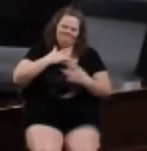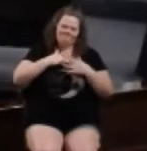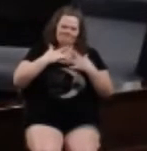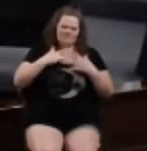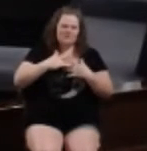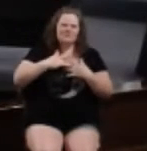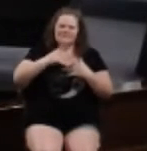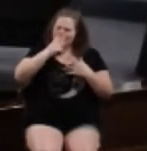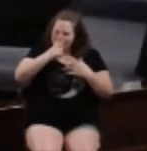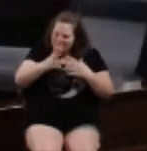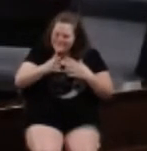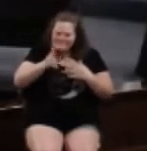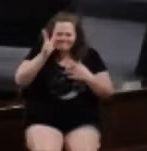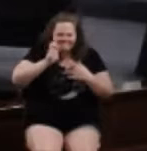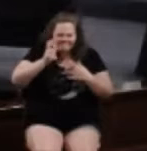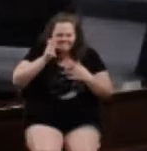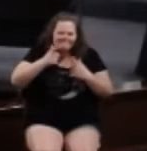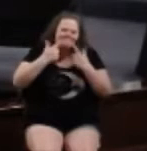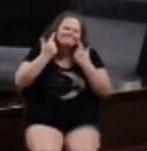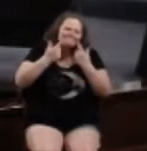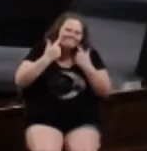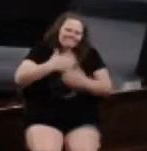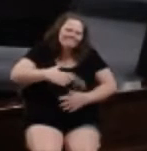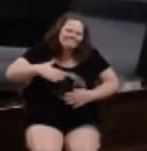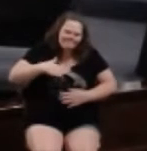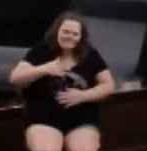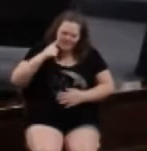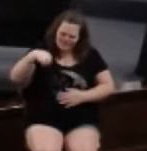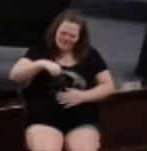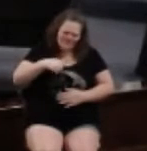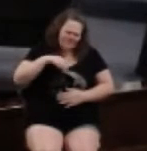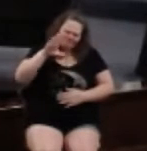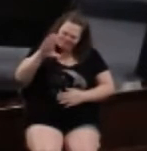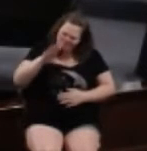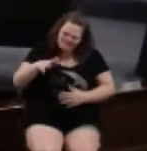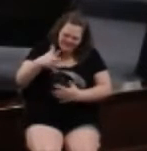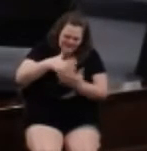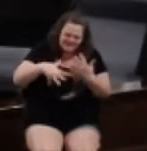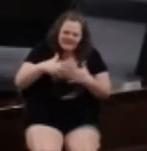and hear the laughter because we have great fellowship here, Lord.